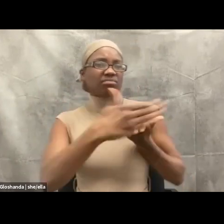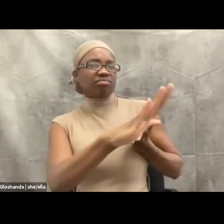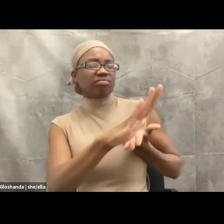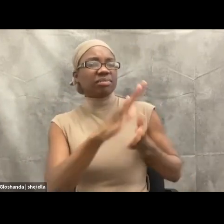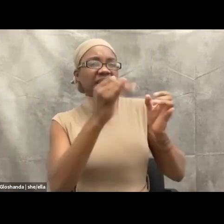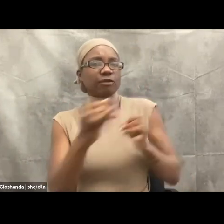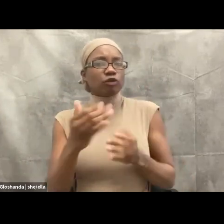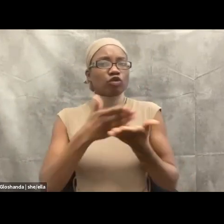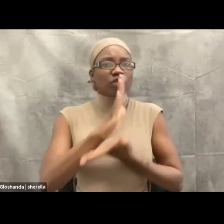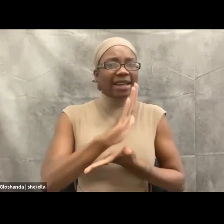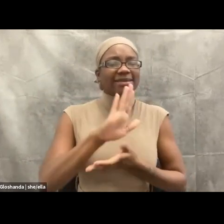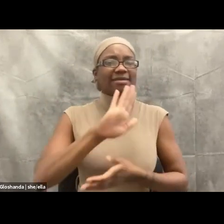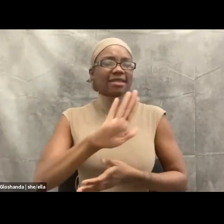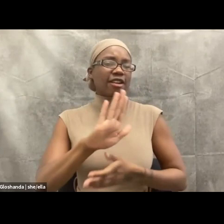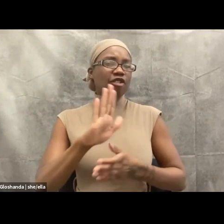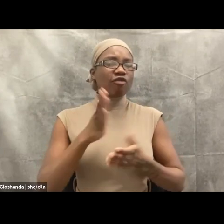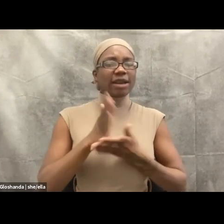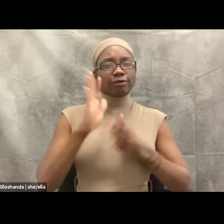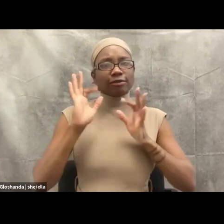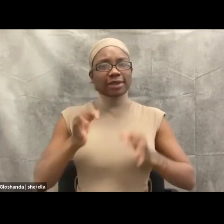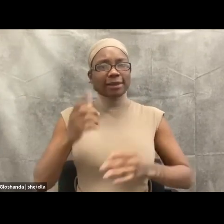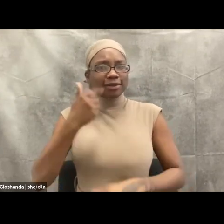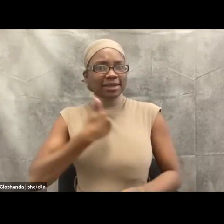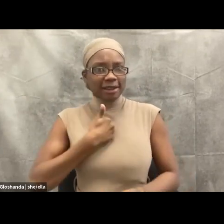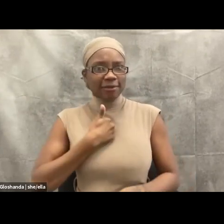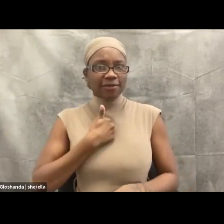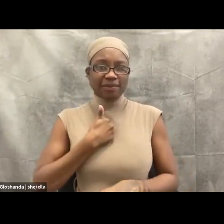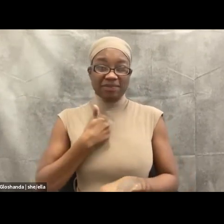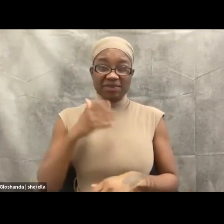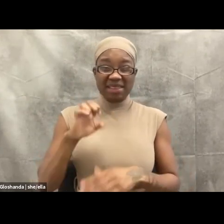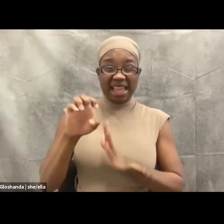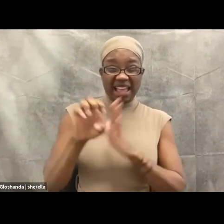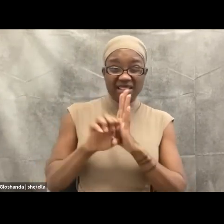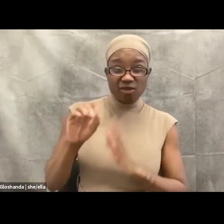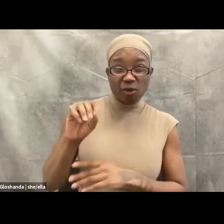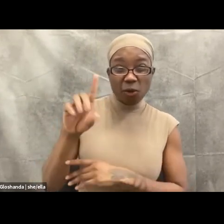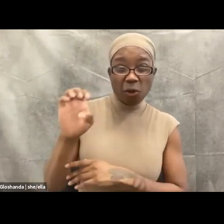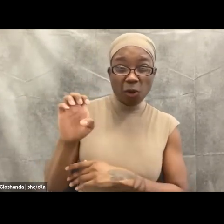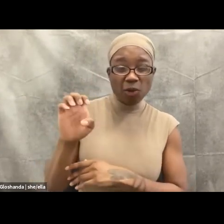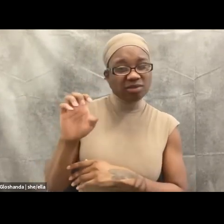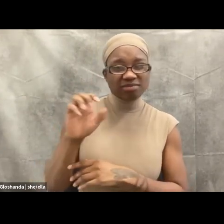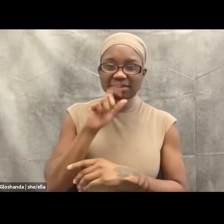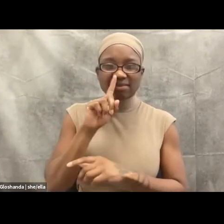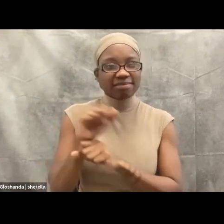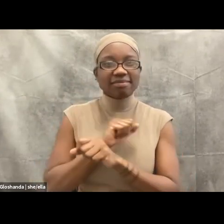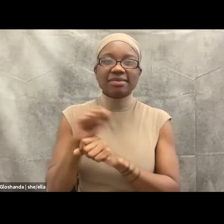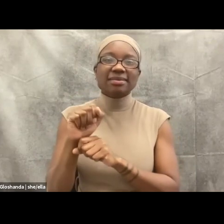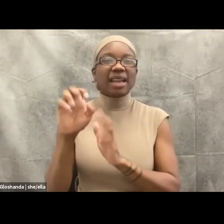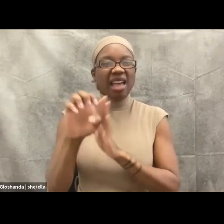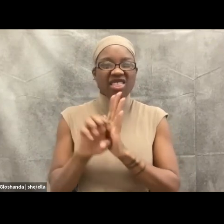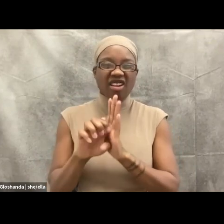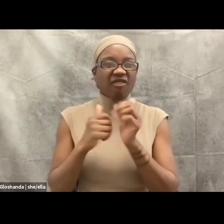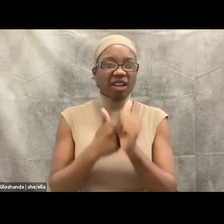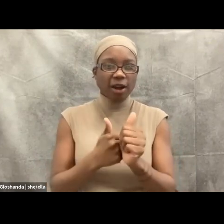that are rooted in oppression. In order to understand the how, we must first understand the who and the why. The truth